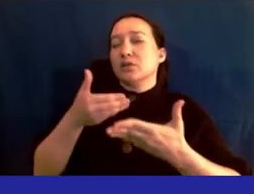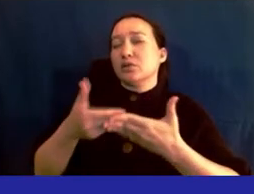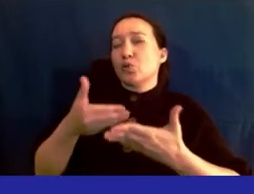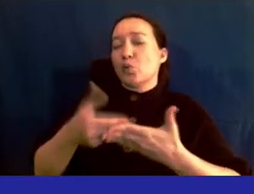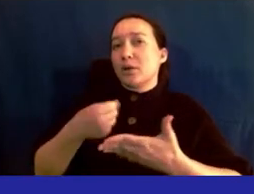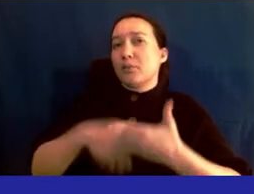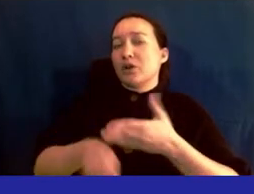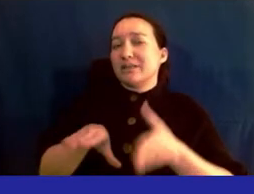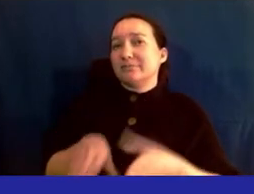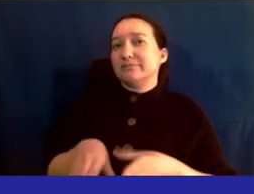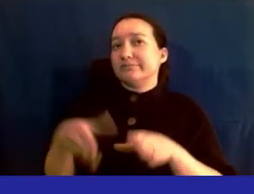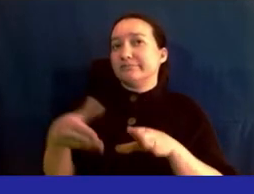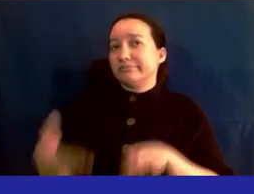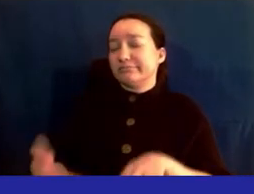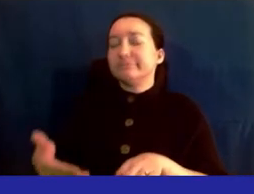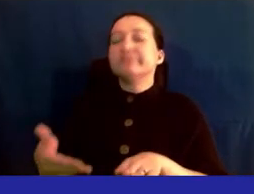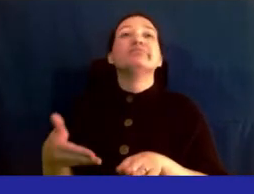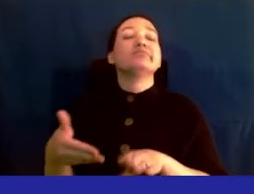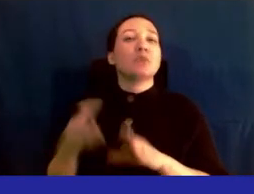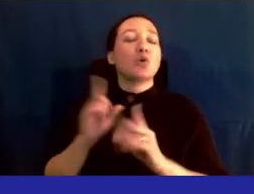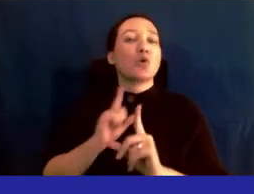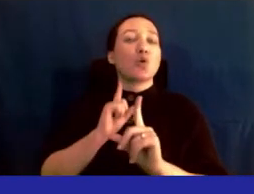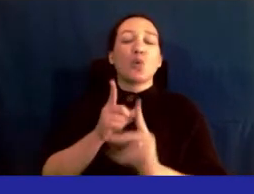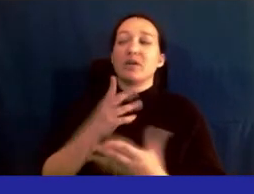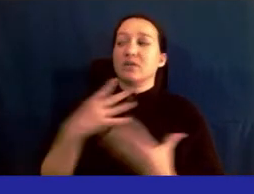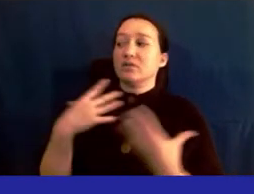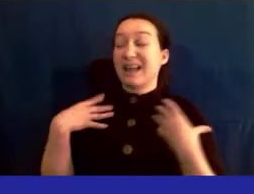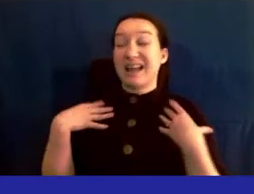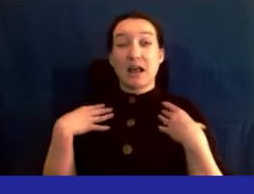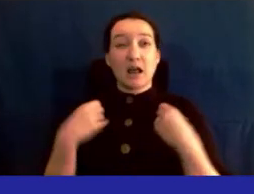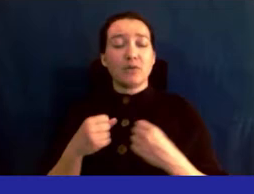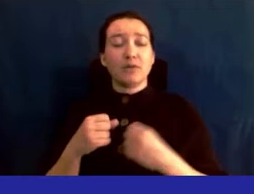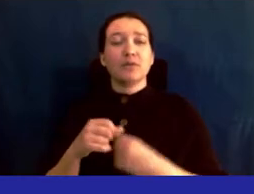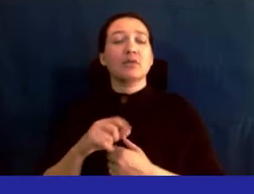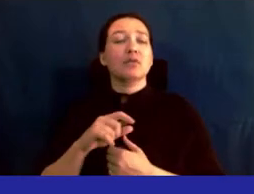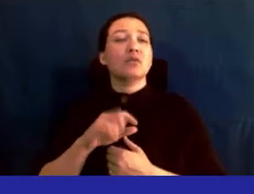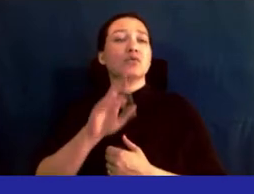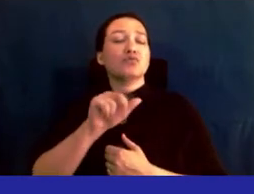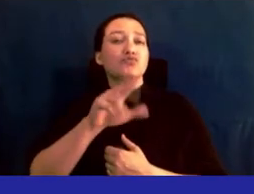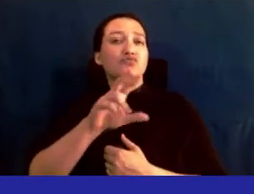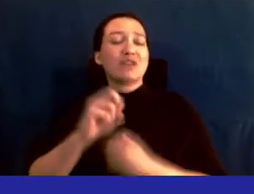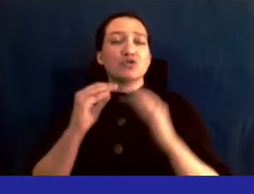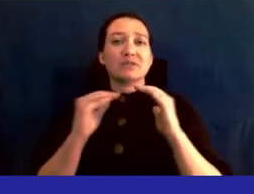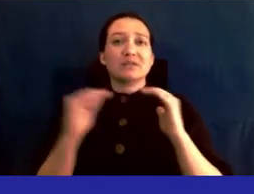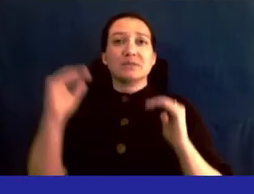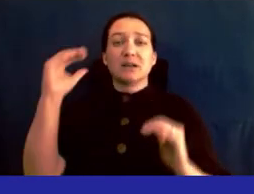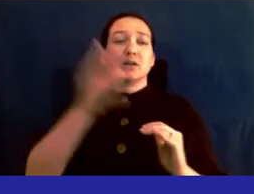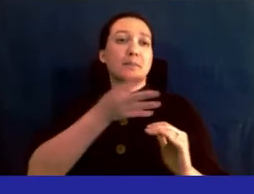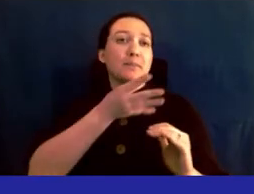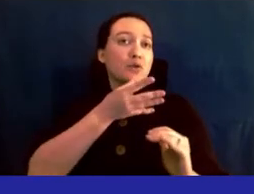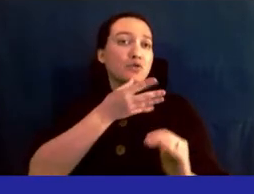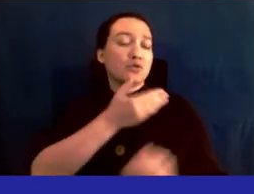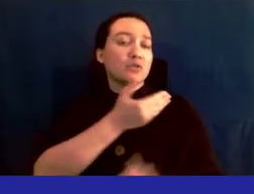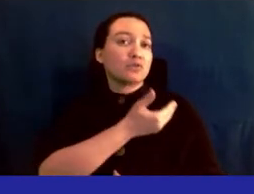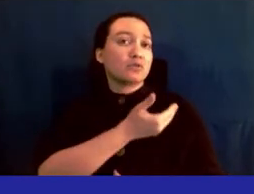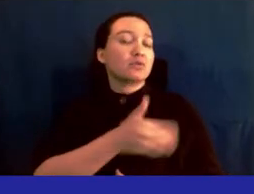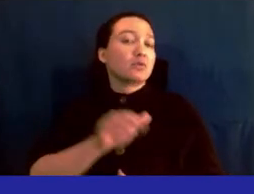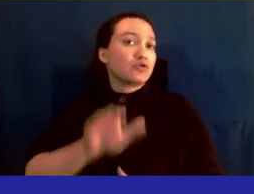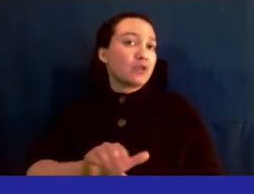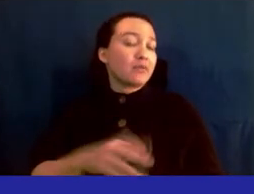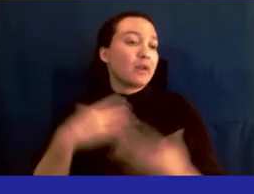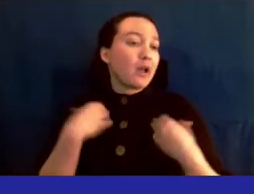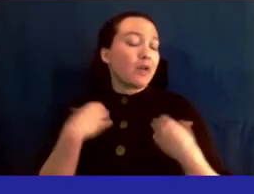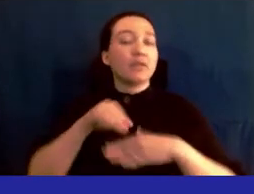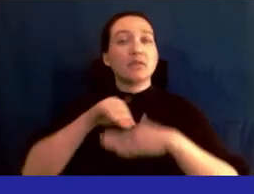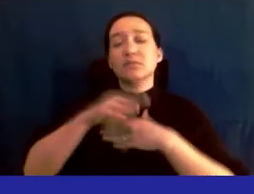goal of our events is to address health and racial disparities in maternal and child health by